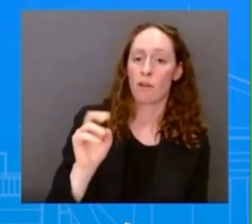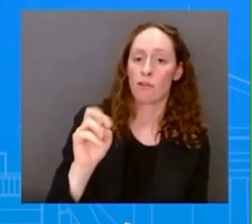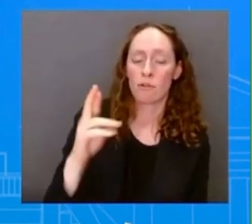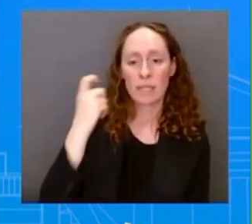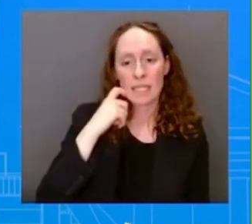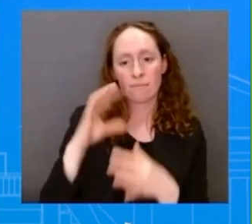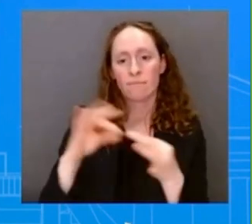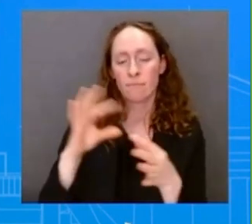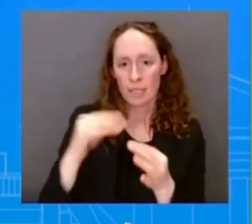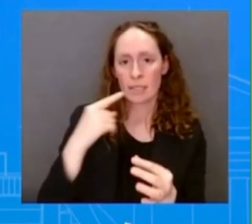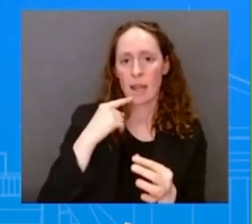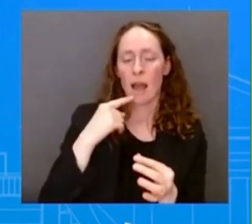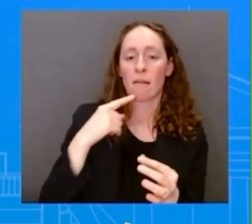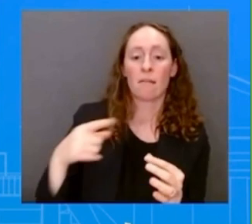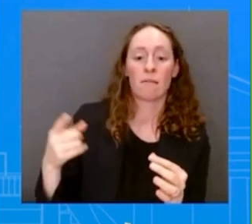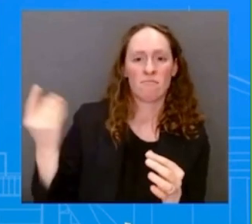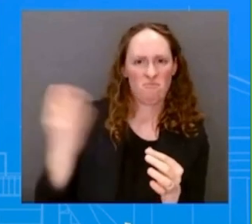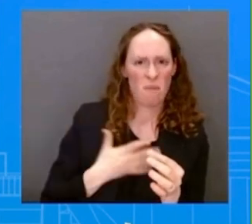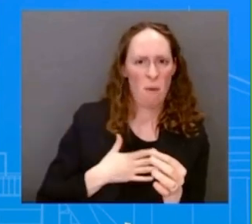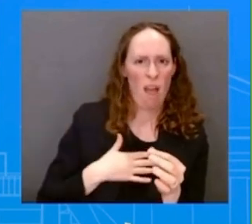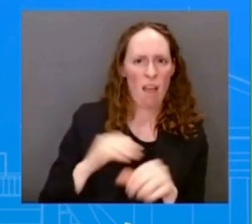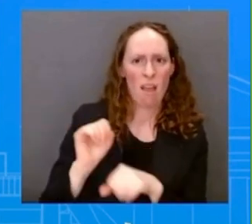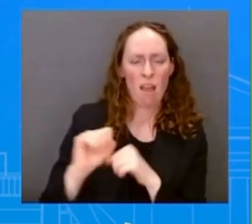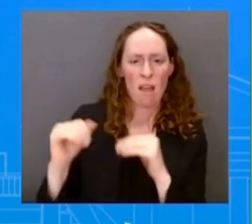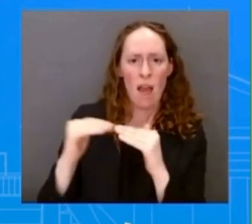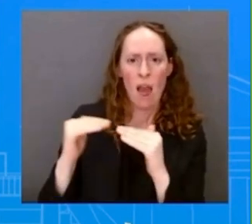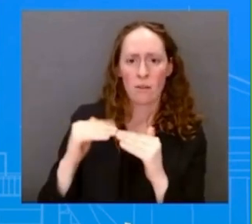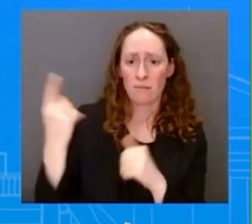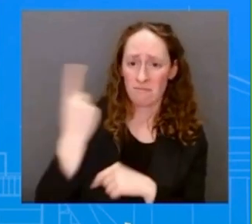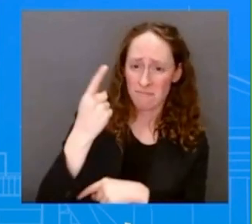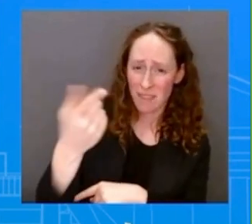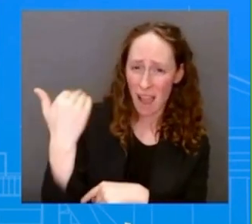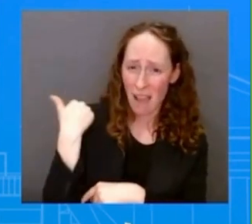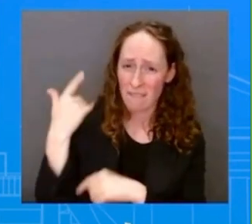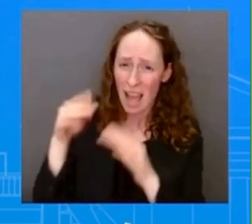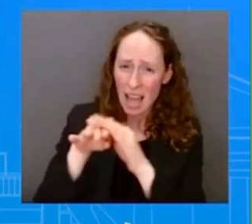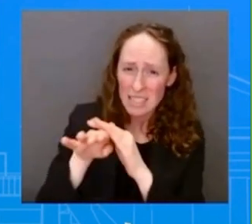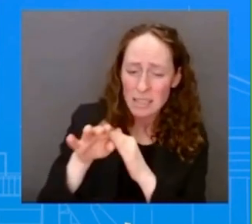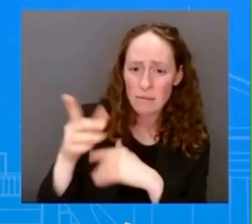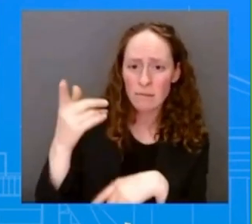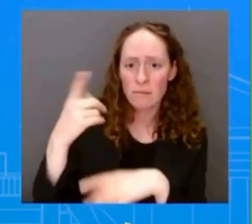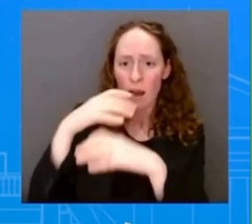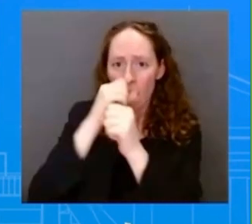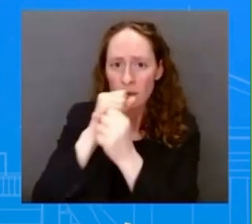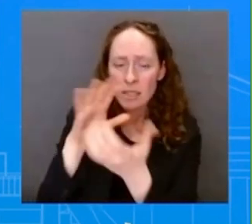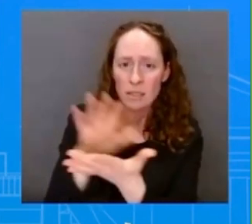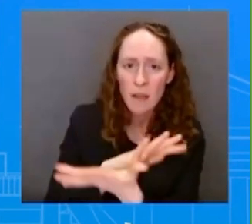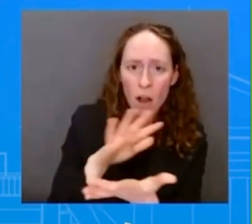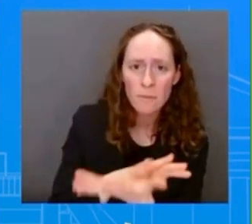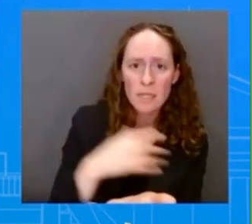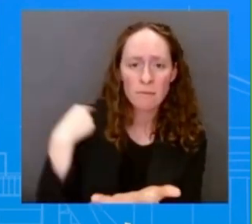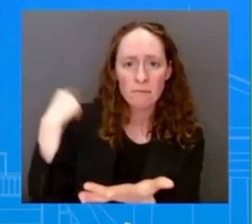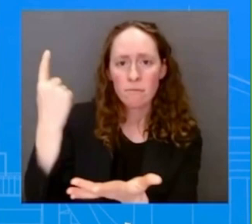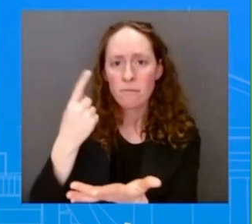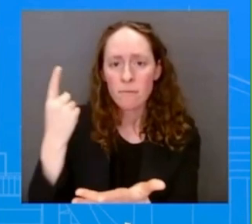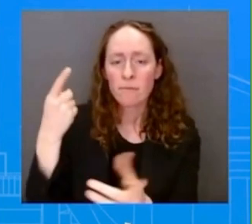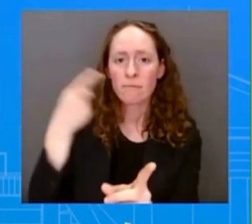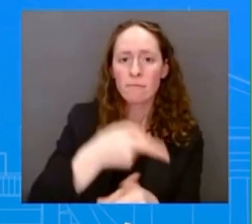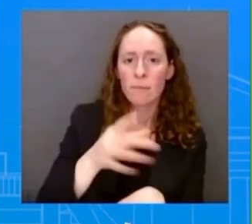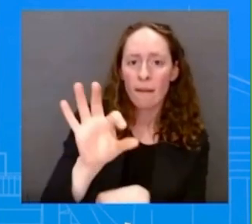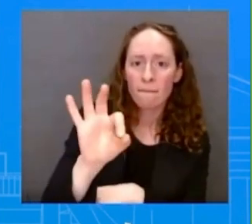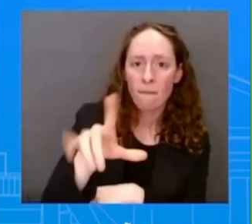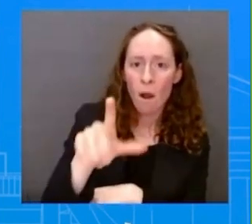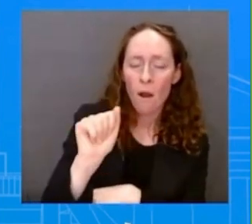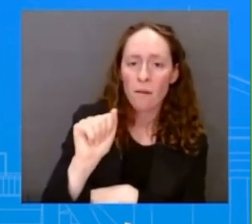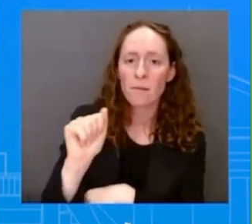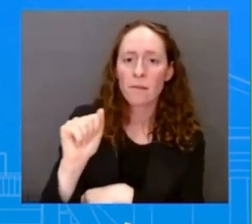to the substance of the classified documents from either Mar-a-Lago, from the president, or from former Vice President Pence, and Senator